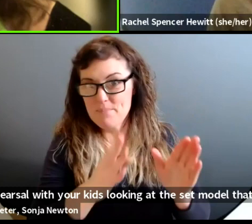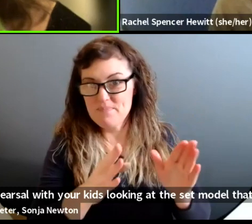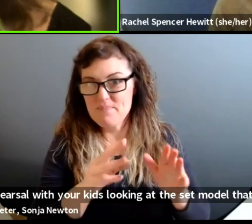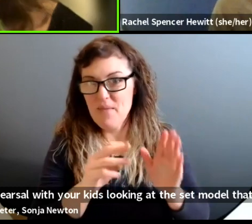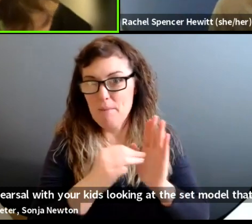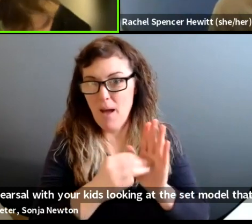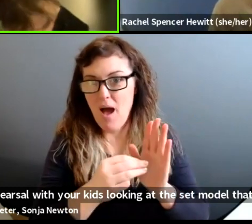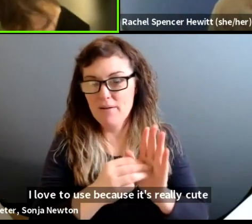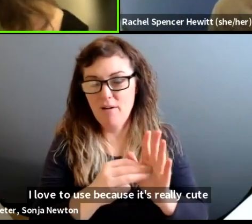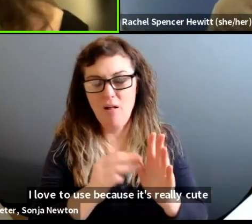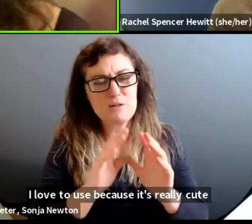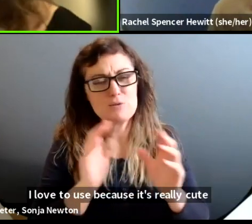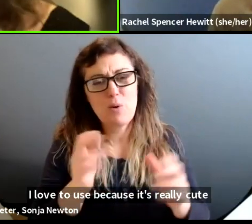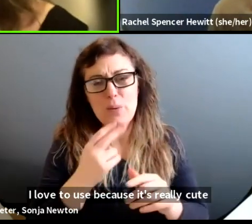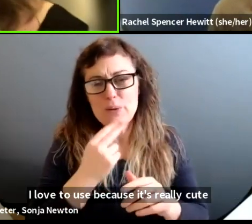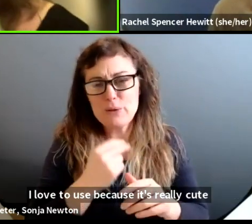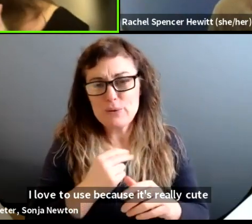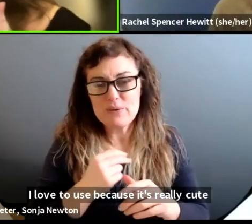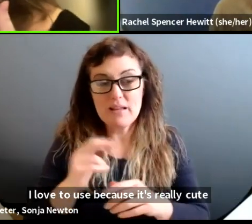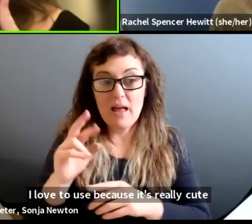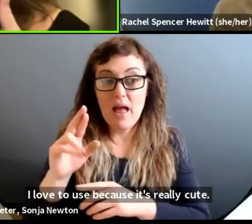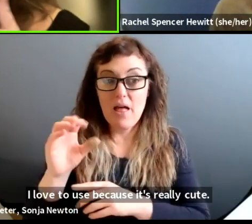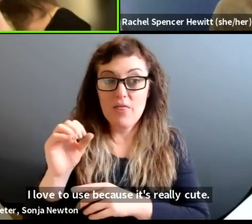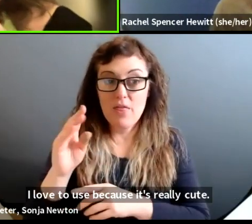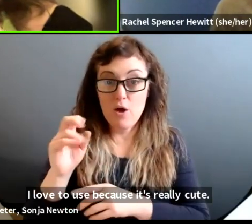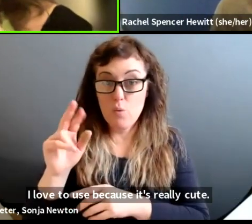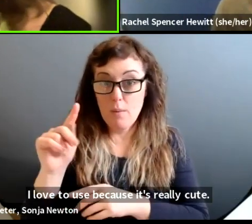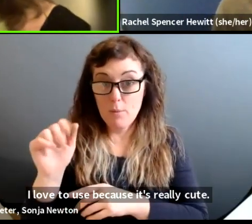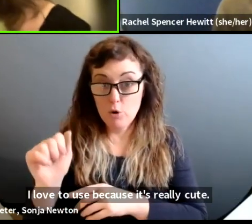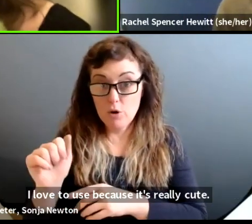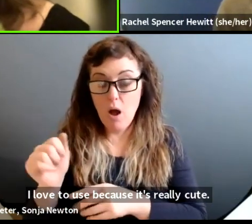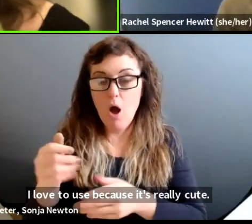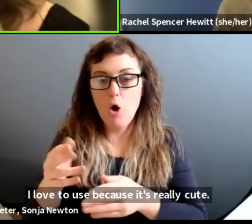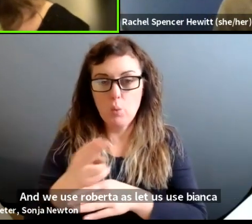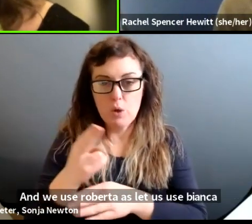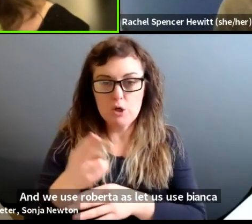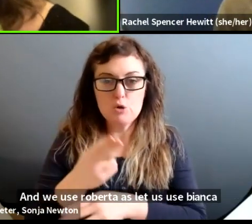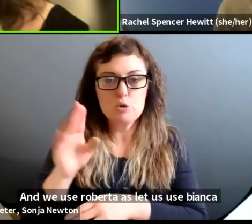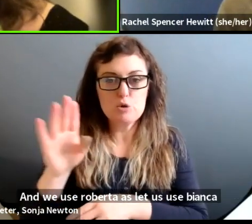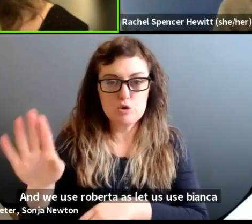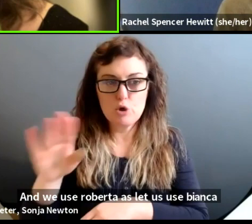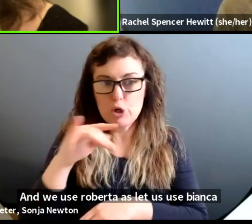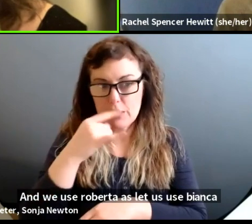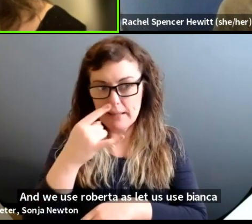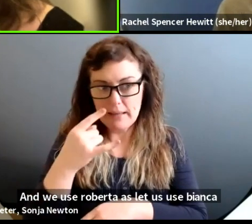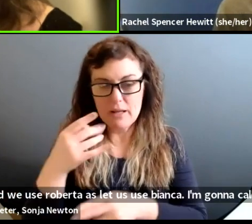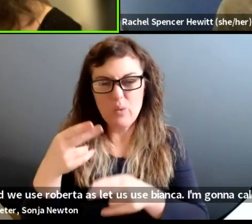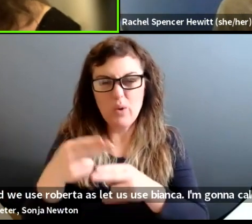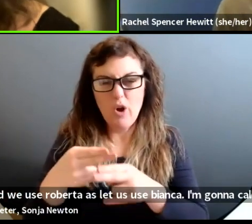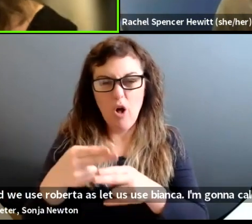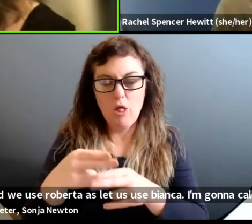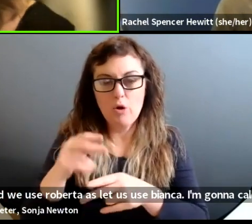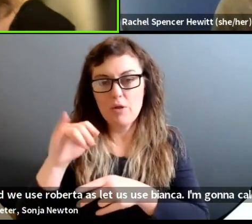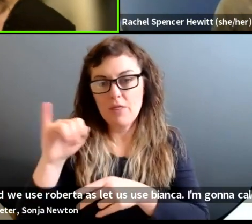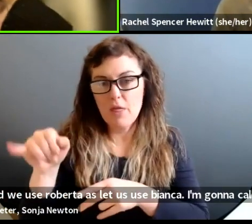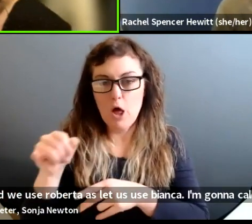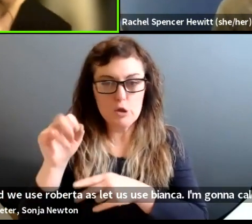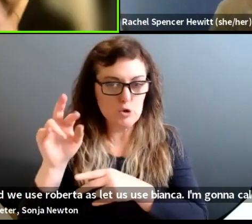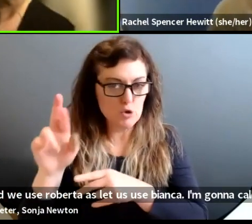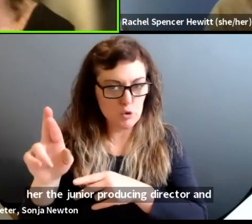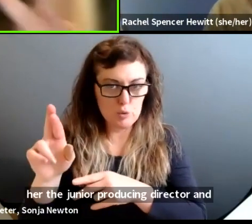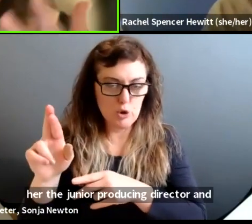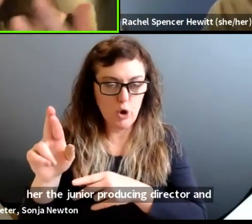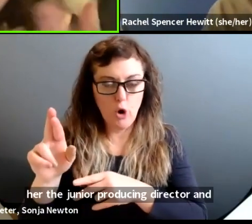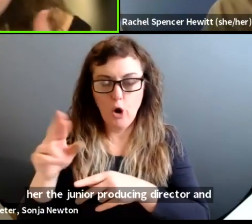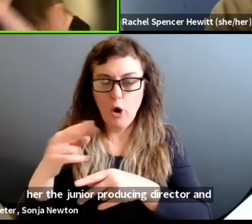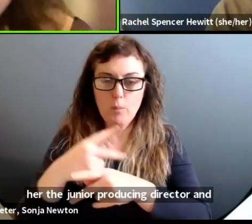Um, and we use Roberta as let us use Bianca and we call her the junior producing director. Um, and so